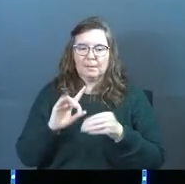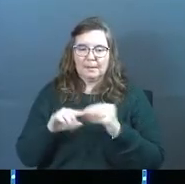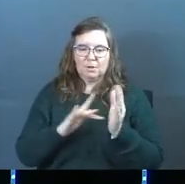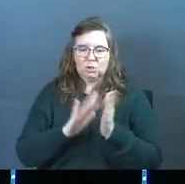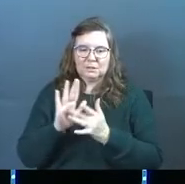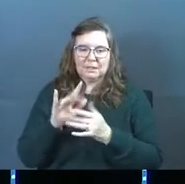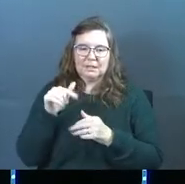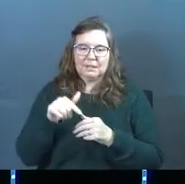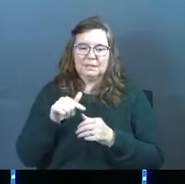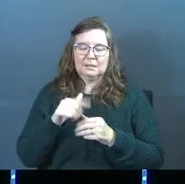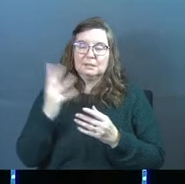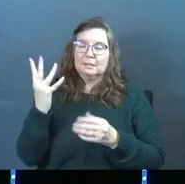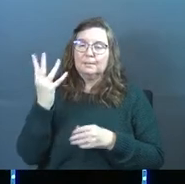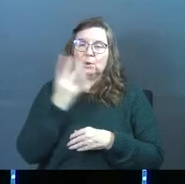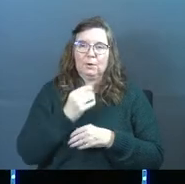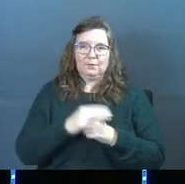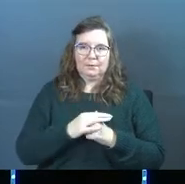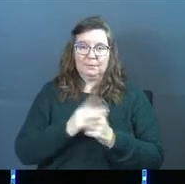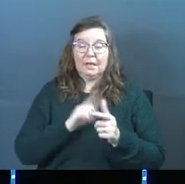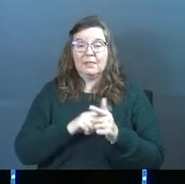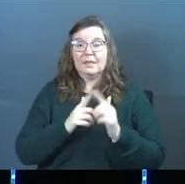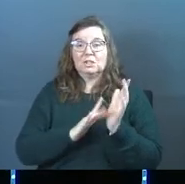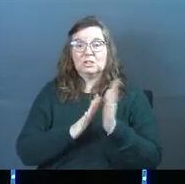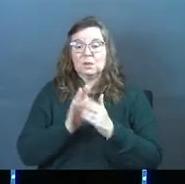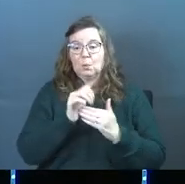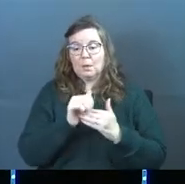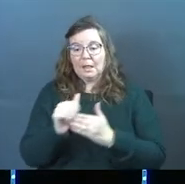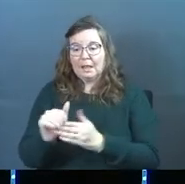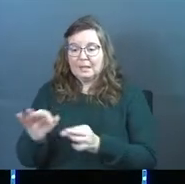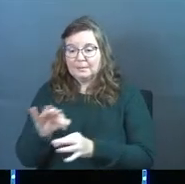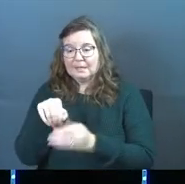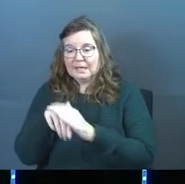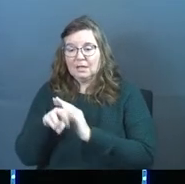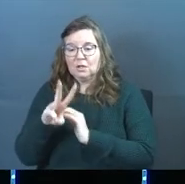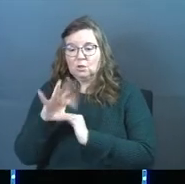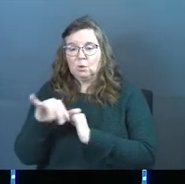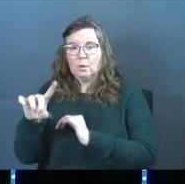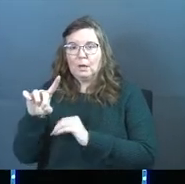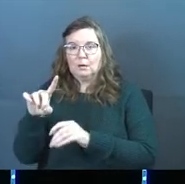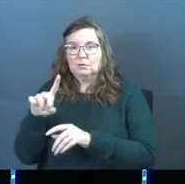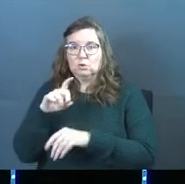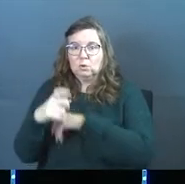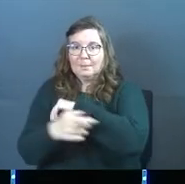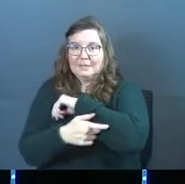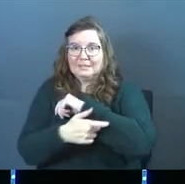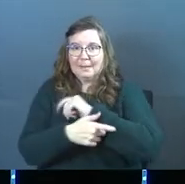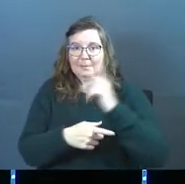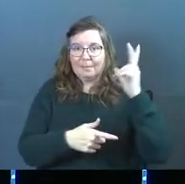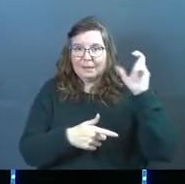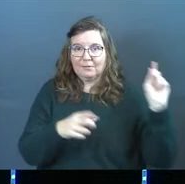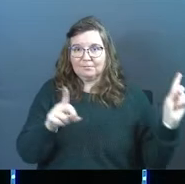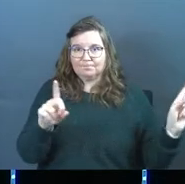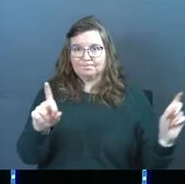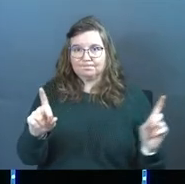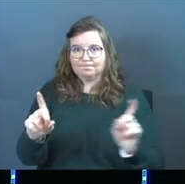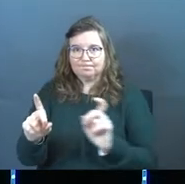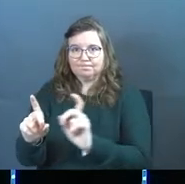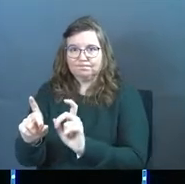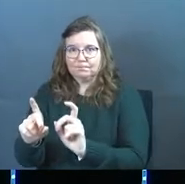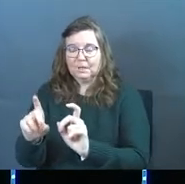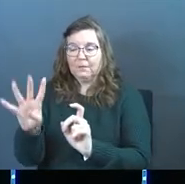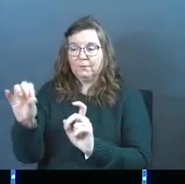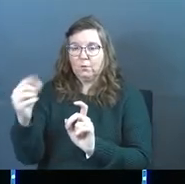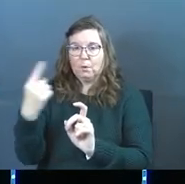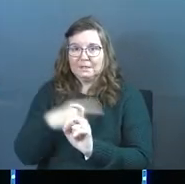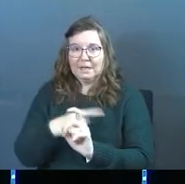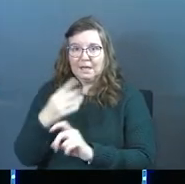about Jesus, this is beautiful. Then Jesus was led by the spirit into the wilderness to be tempted there by the devil. For 40 days and 40 nights,